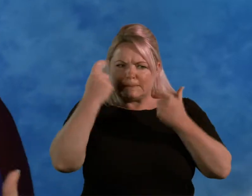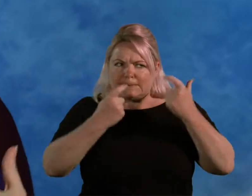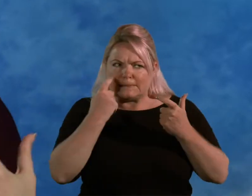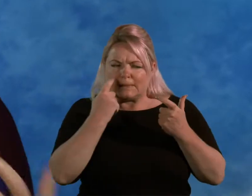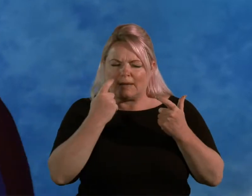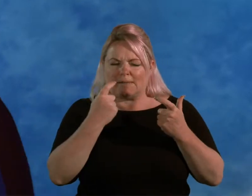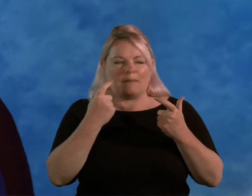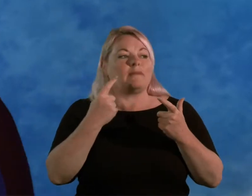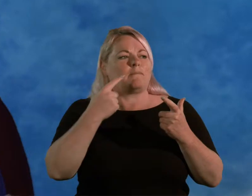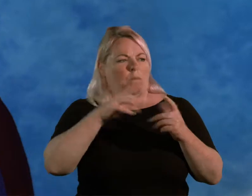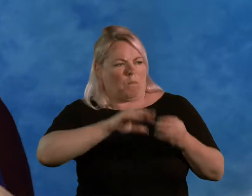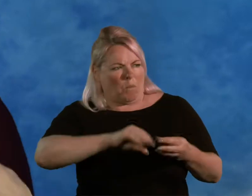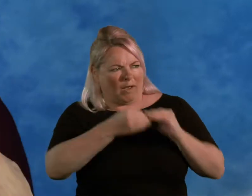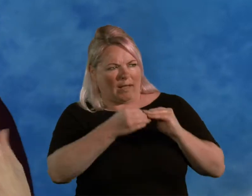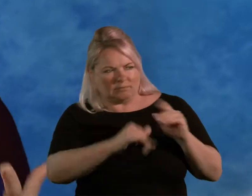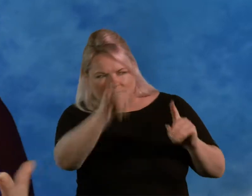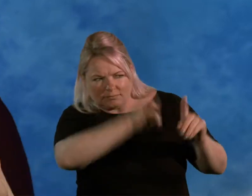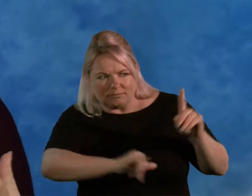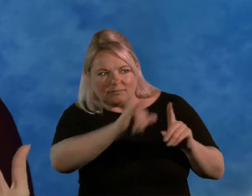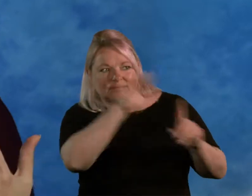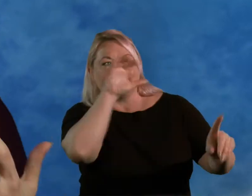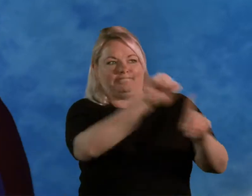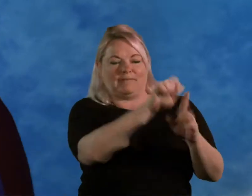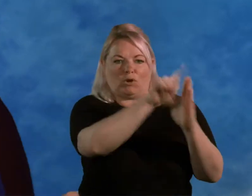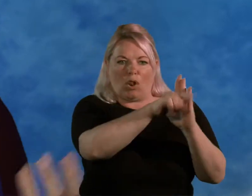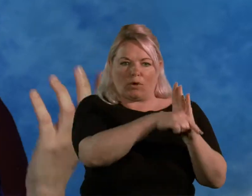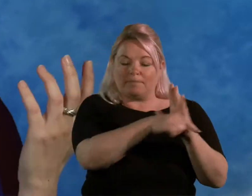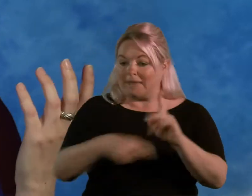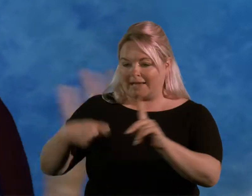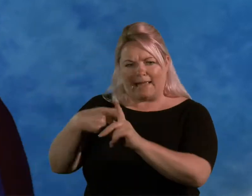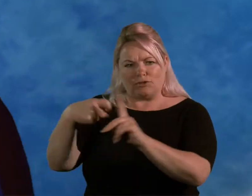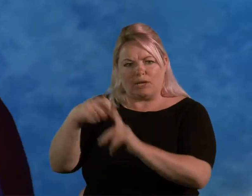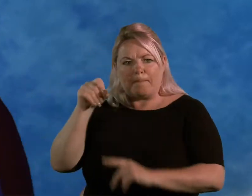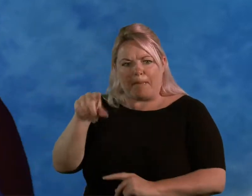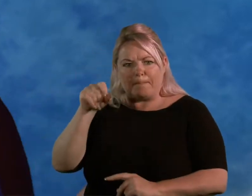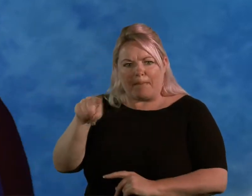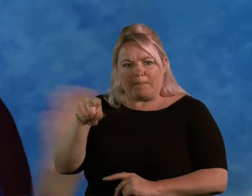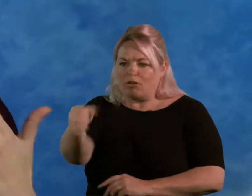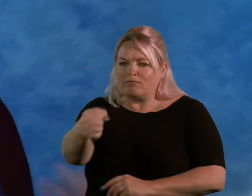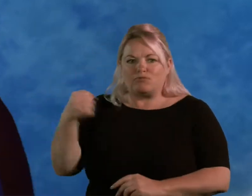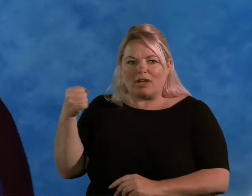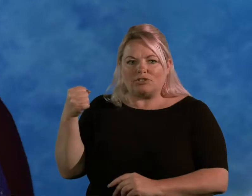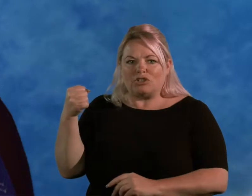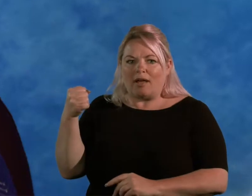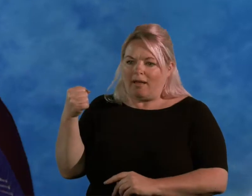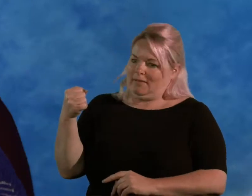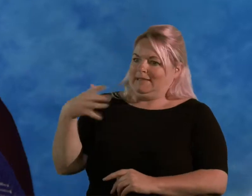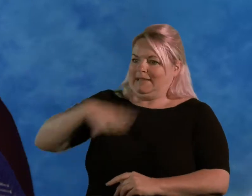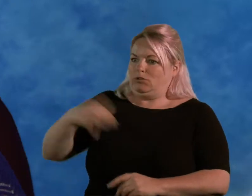the sound of a clock. There was some beeping when I was in the kitchen, it turned out the fridge telling me off that I hadn't shut the door.